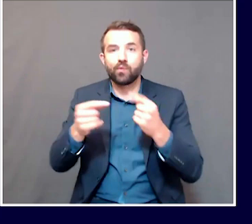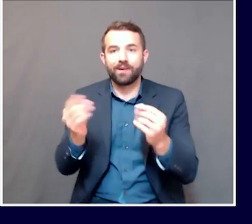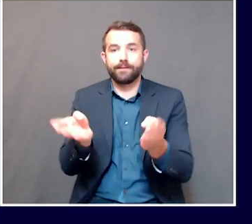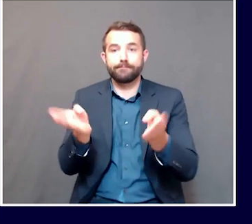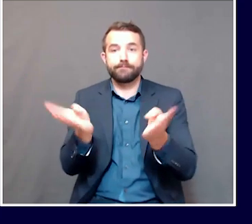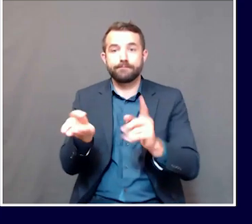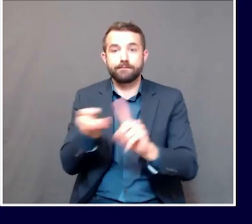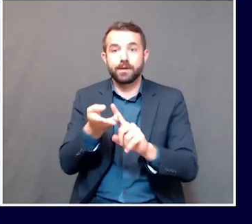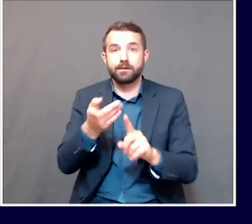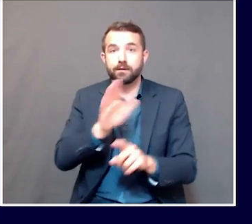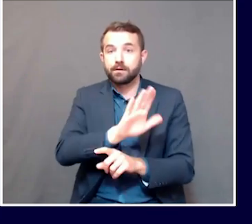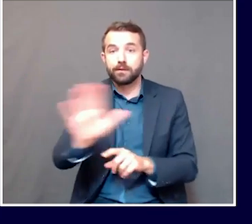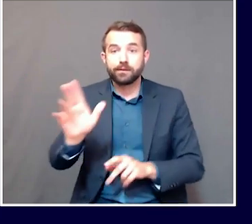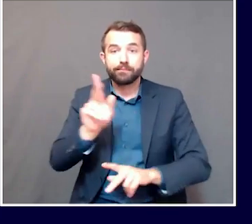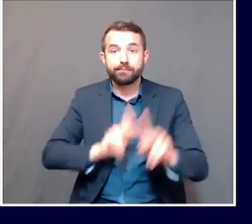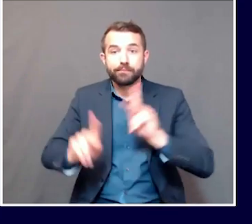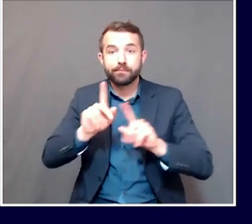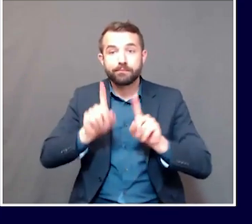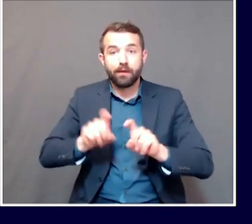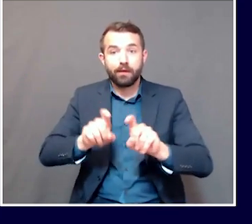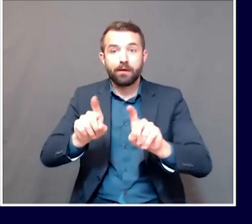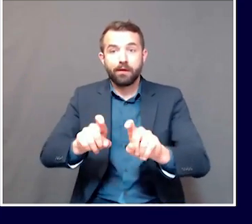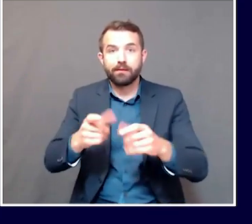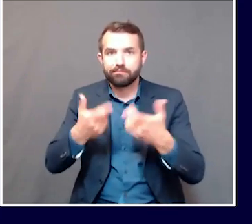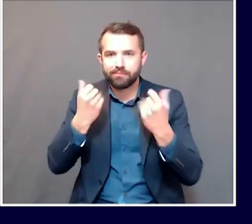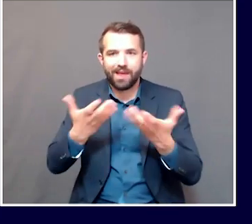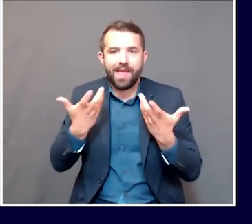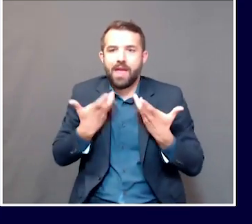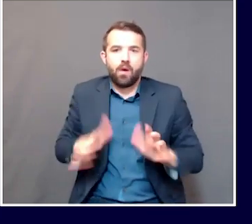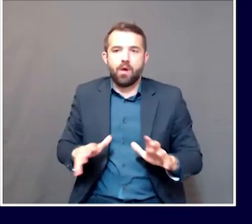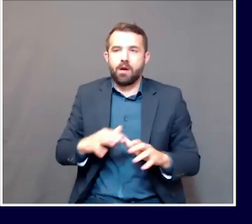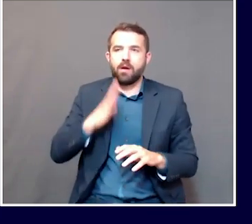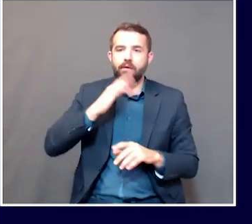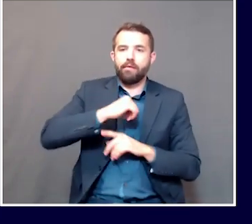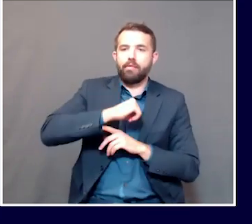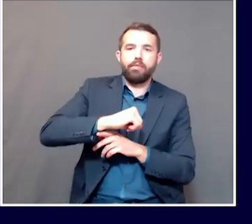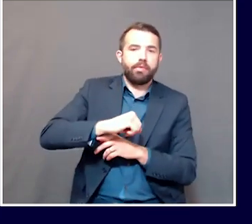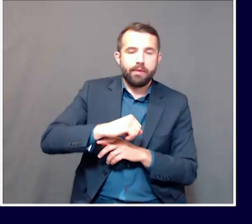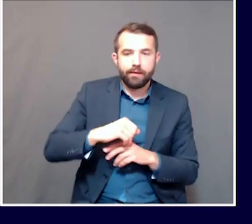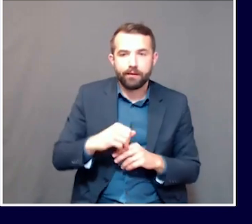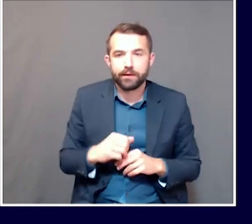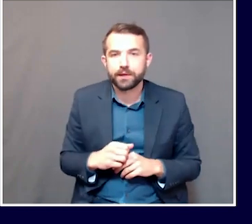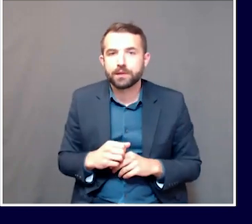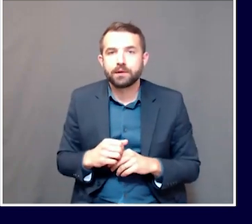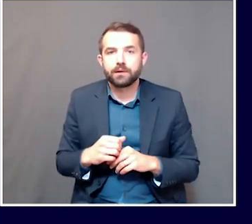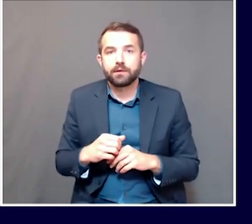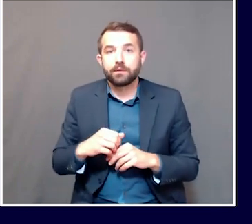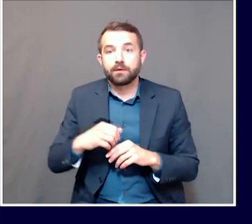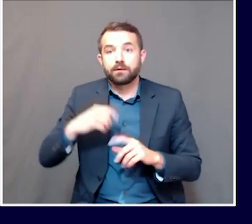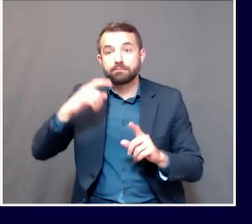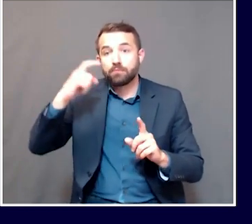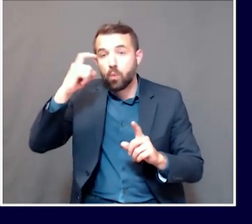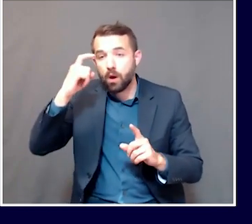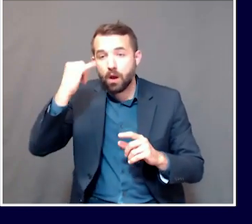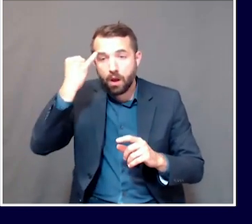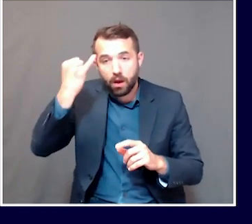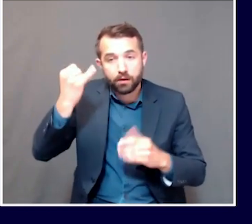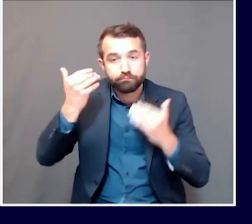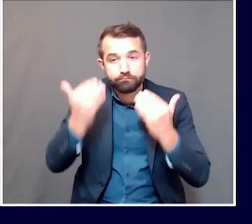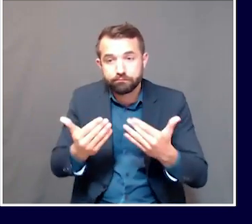available and you did want to travel wherever and for however long. It's a wise thing to do. And I think the